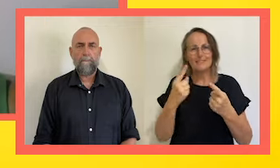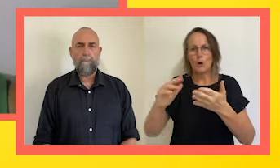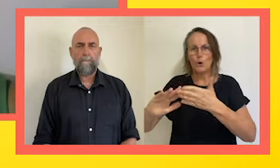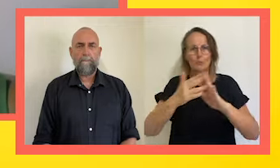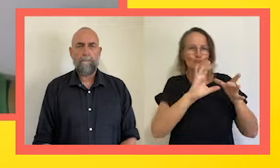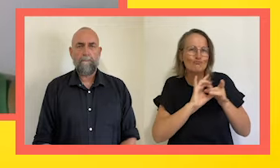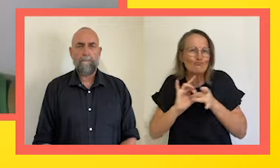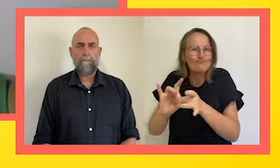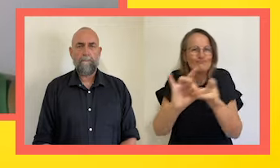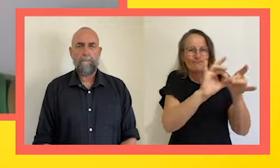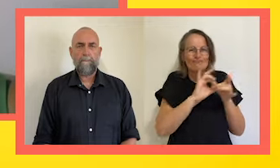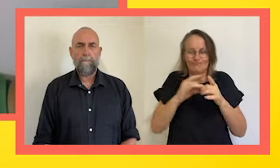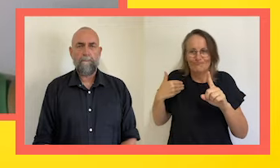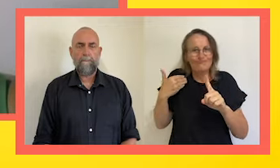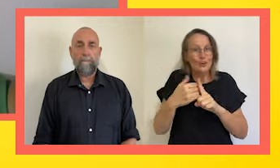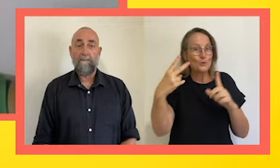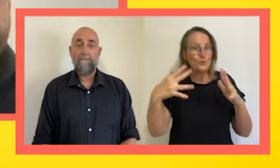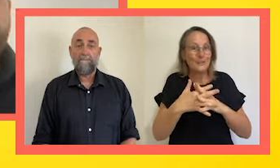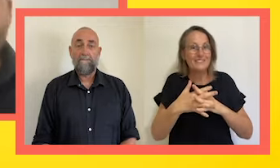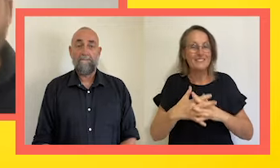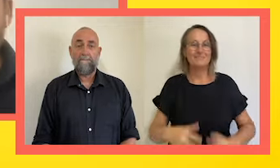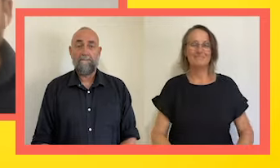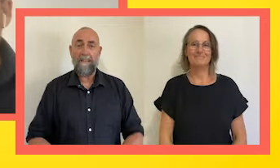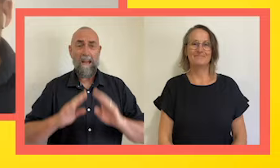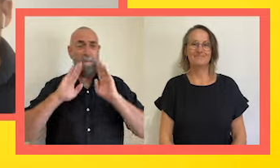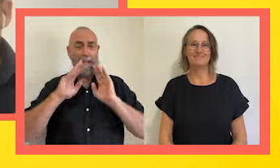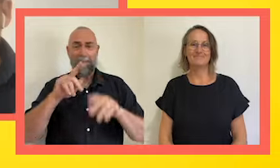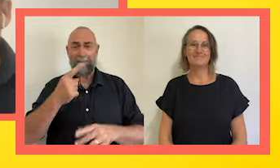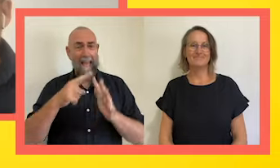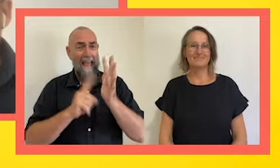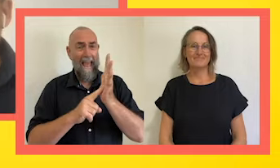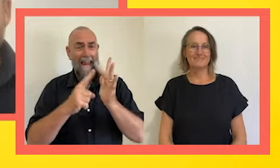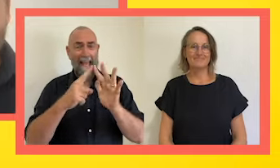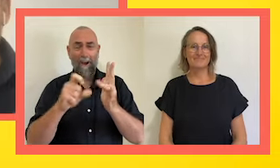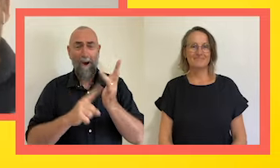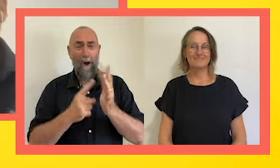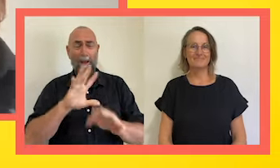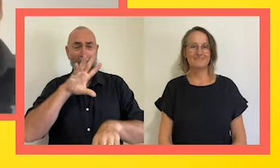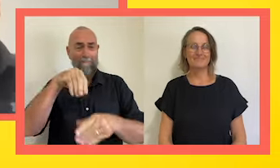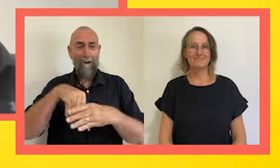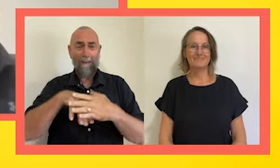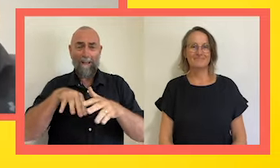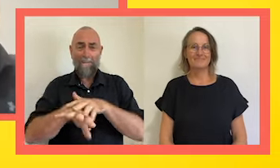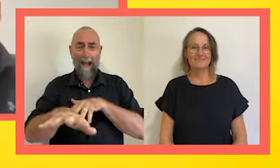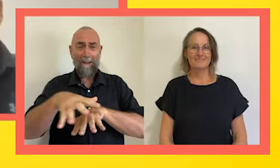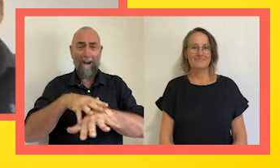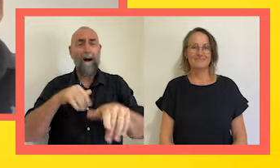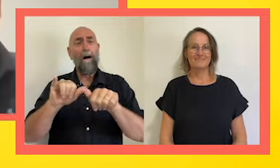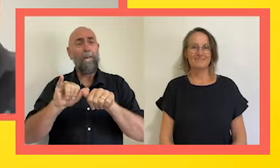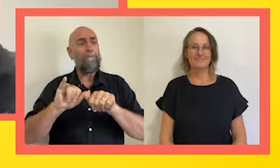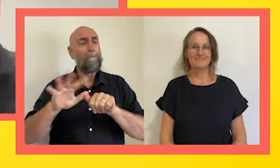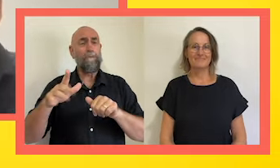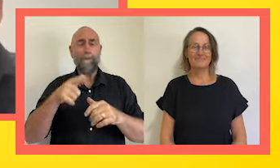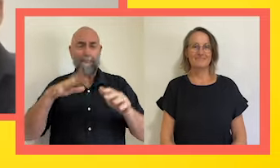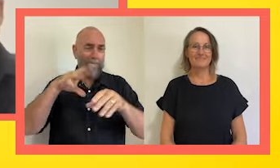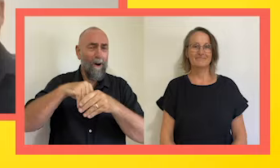spirit in the last couple of weeks. It was amazing to see Ellie Cole out there in the Mardi Gras heaven, bringing the celebration that she has given to